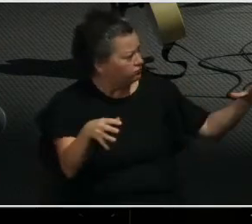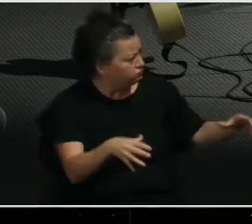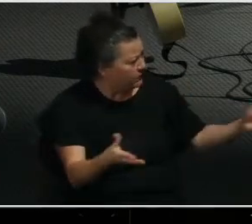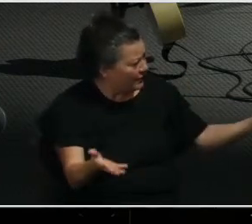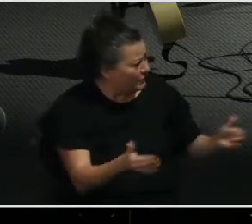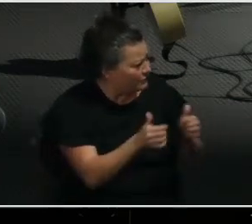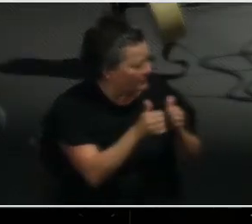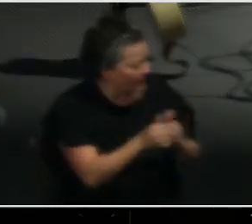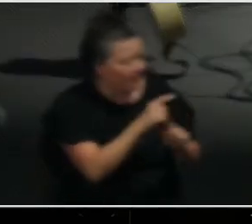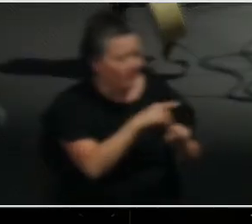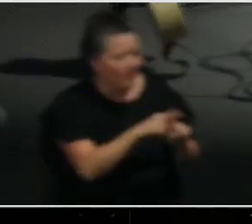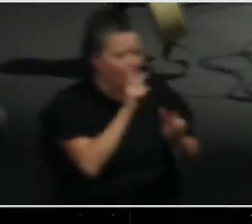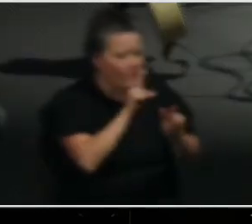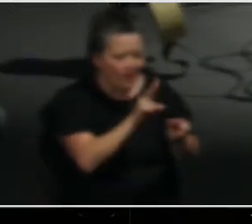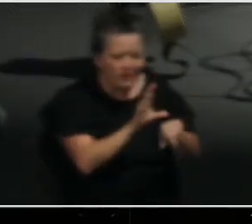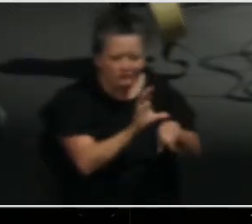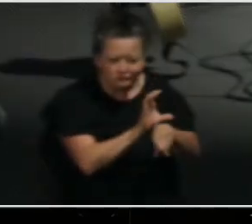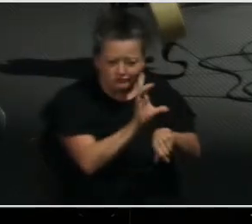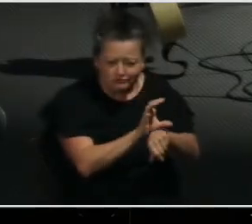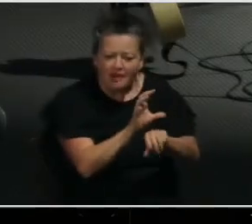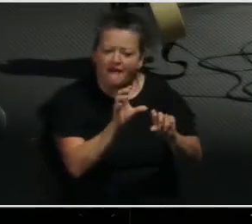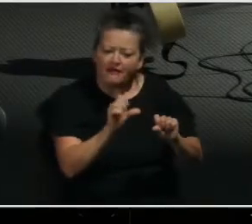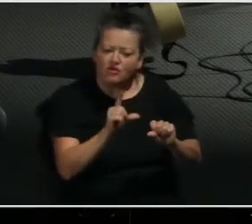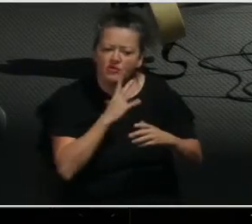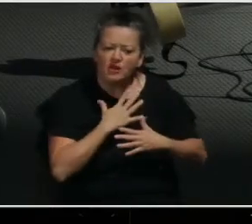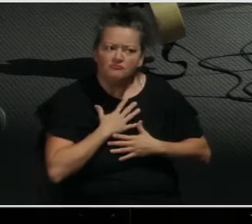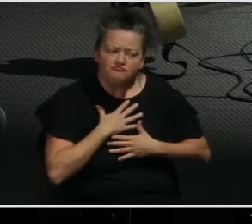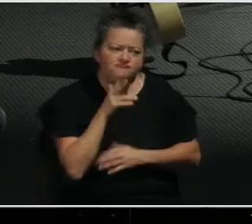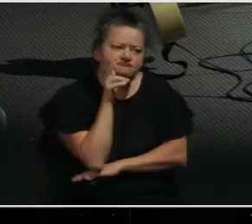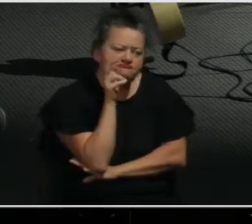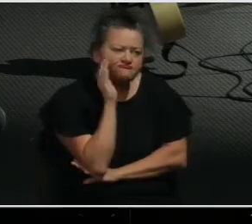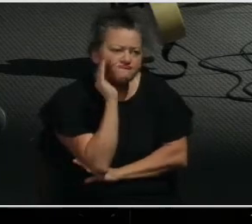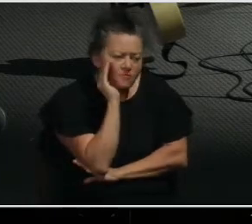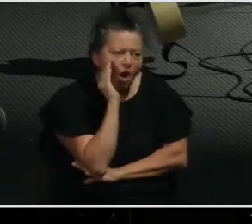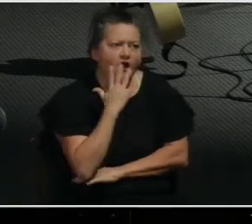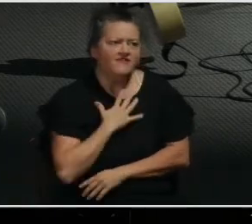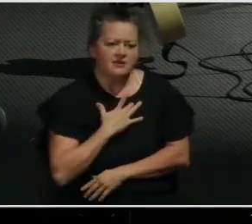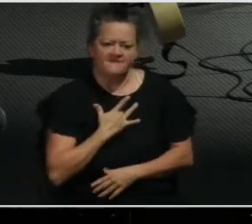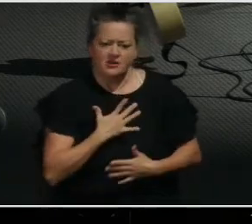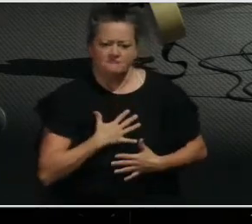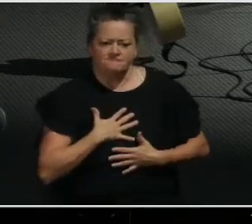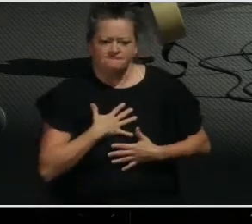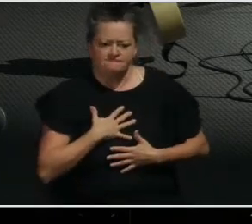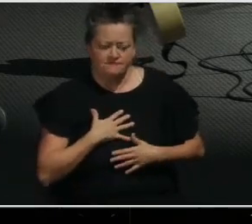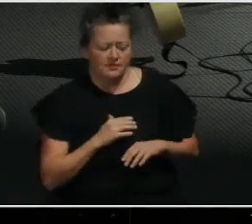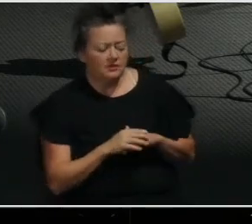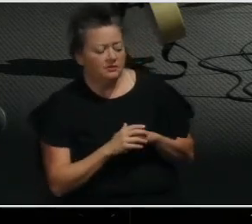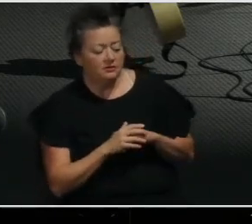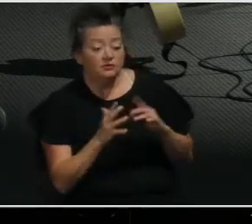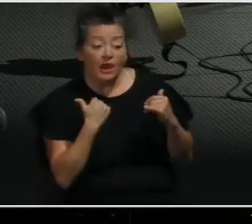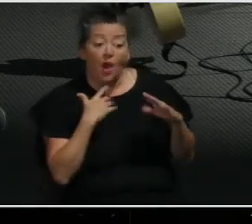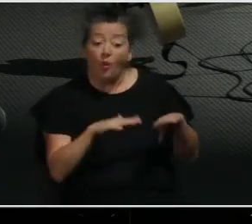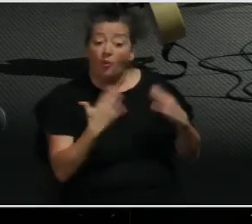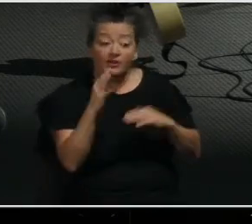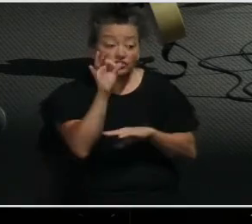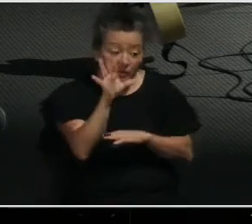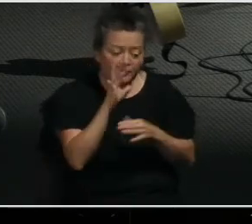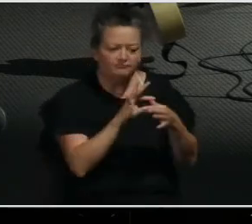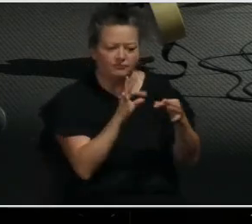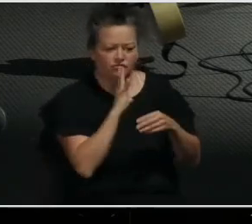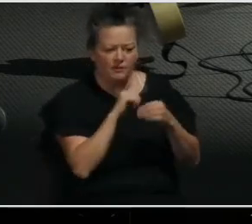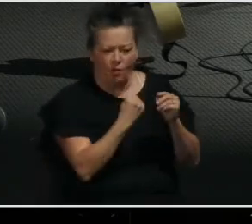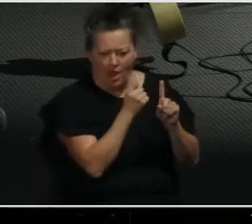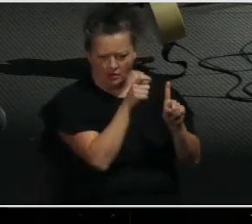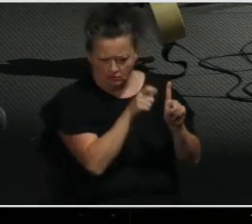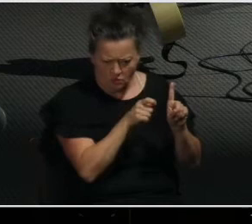as well. And I want to share with you today a bit about someone that encouraged Lori and myself when we were